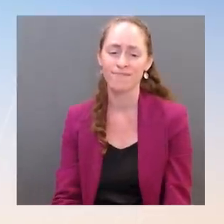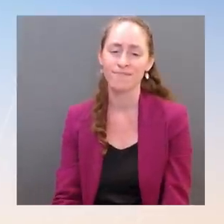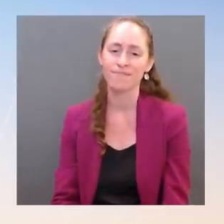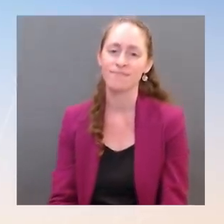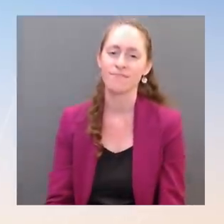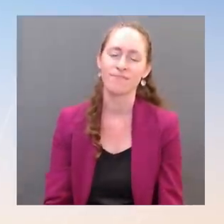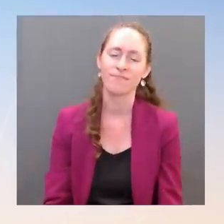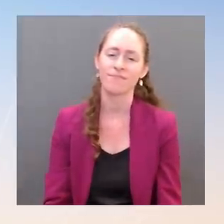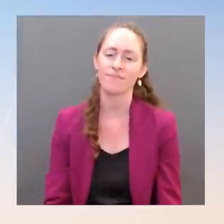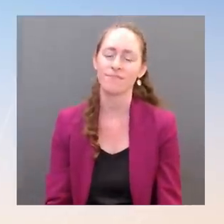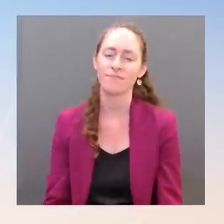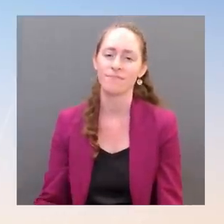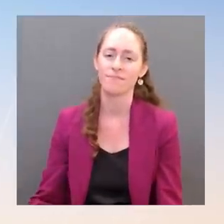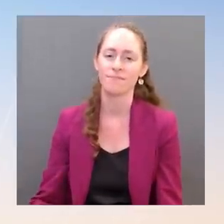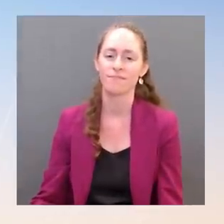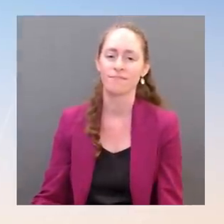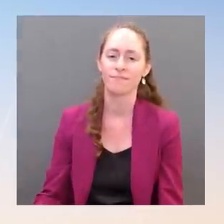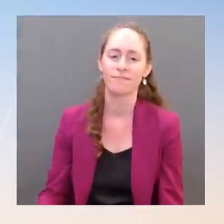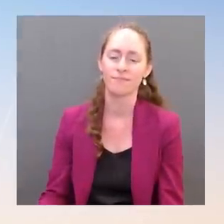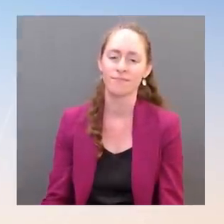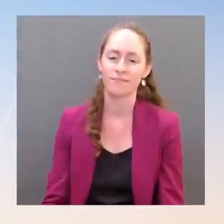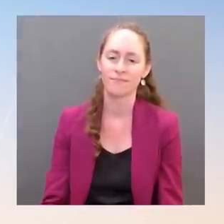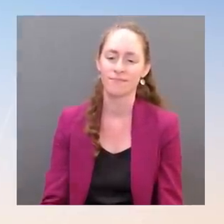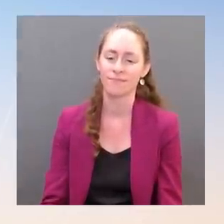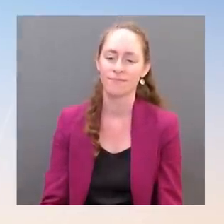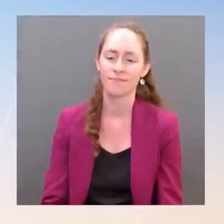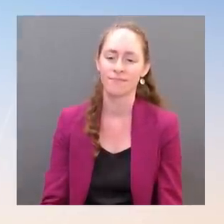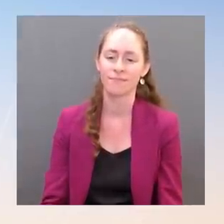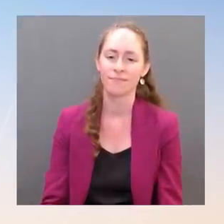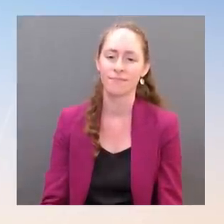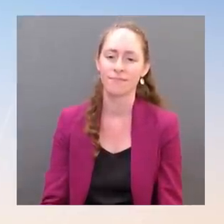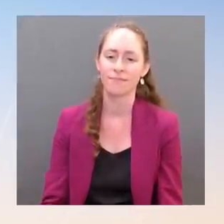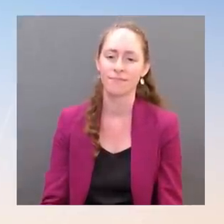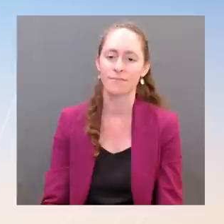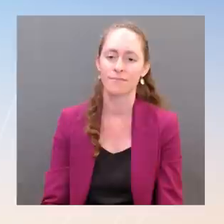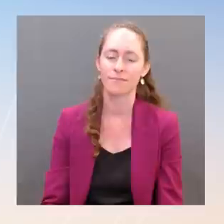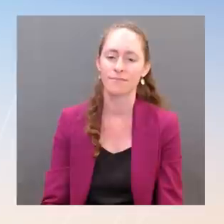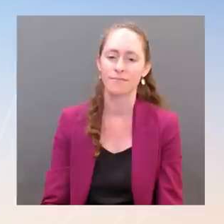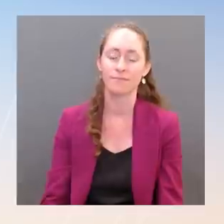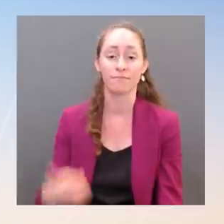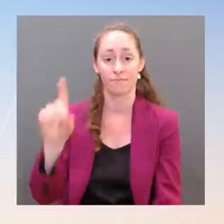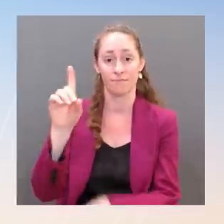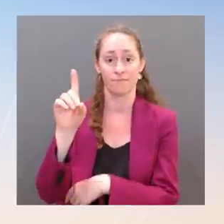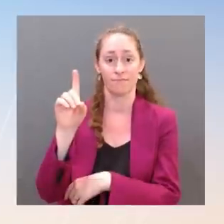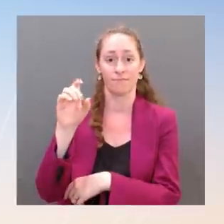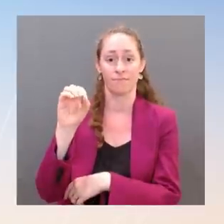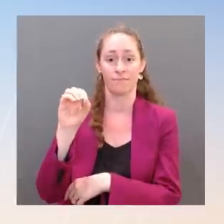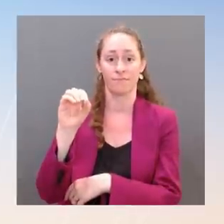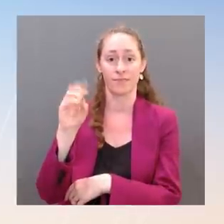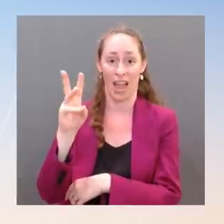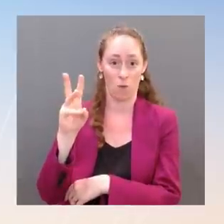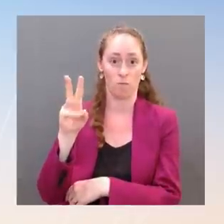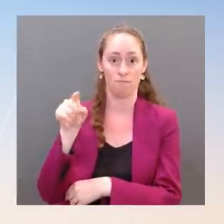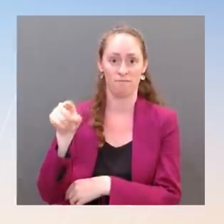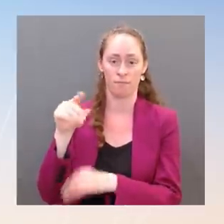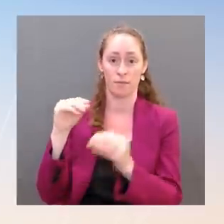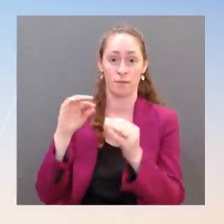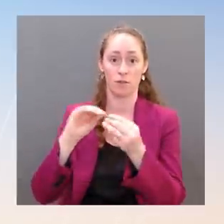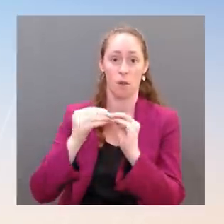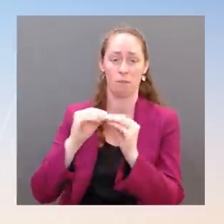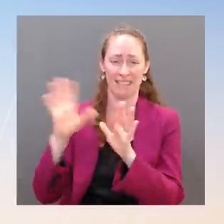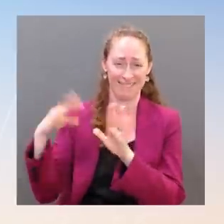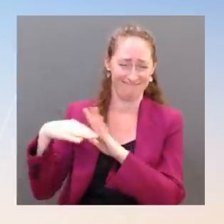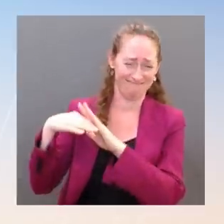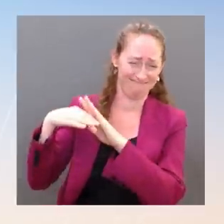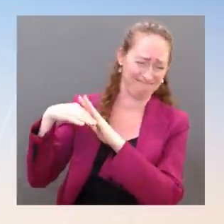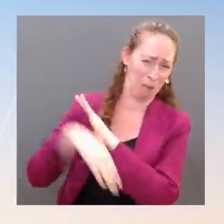so far today. Chairman Powell did an interview with the Wall Street Journal in which he said he pushed forward on additional rate hikes even if it